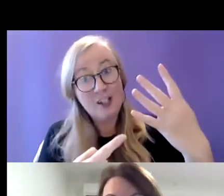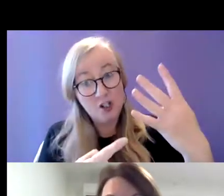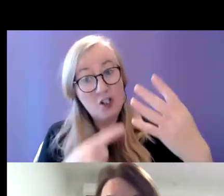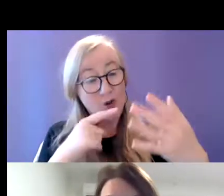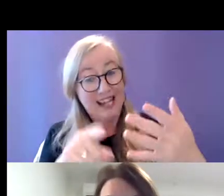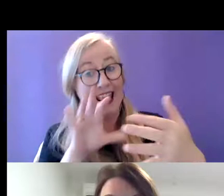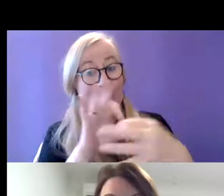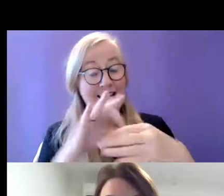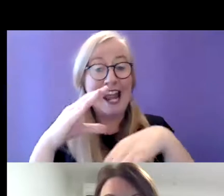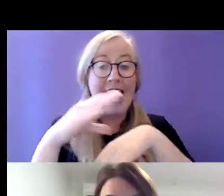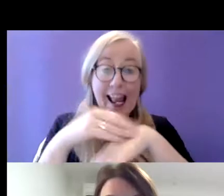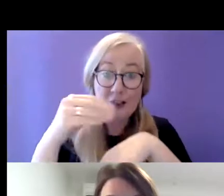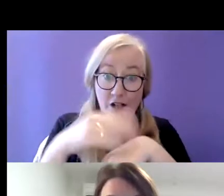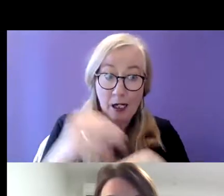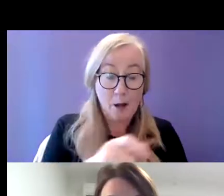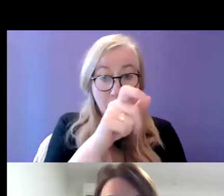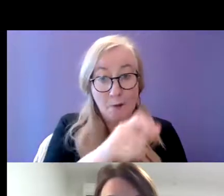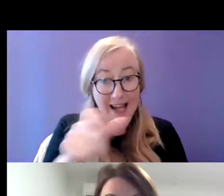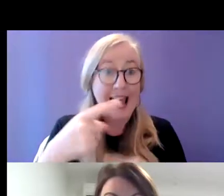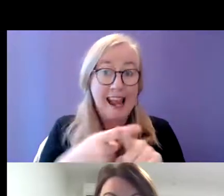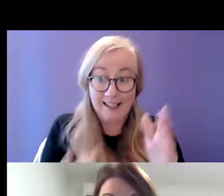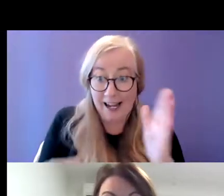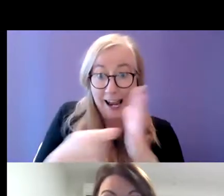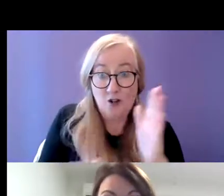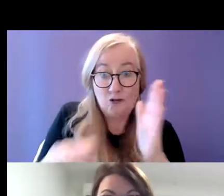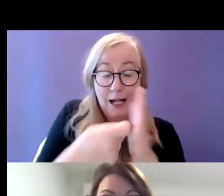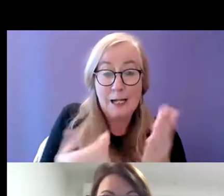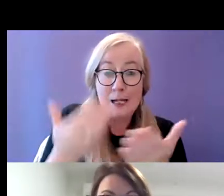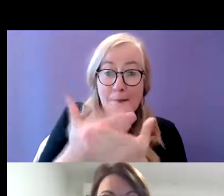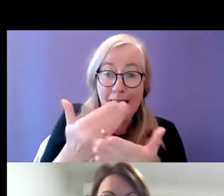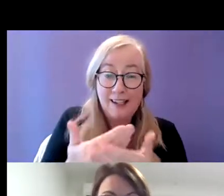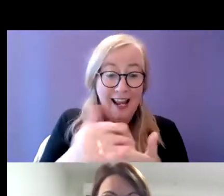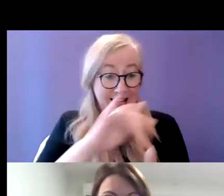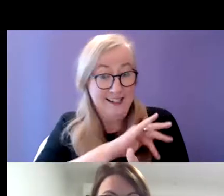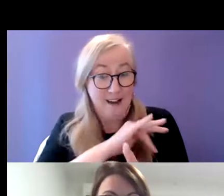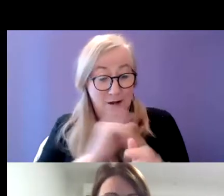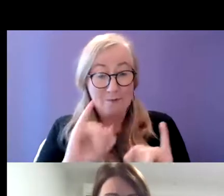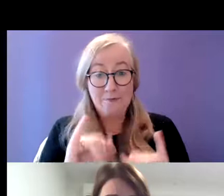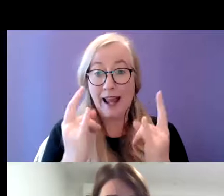ageing population and the increasing demands that they face and their own deteriorating health.